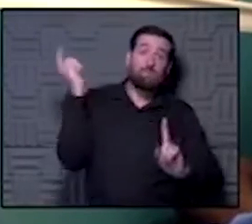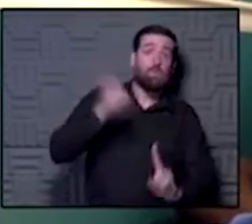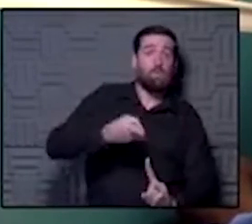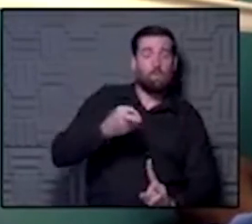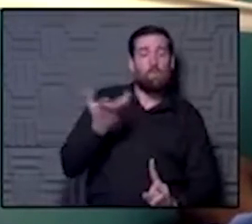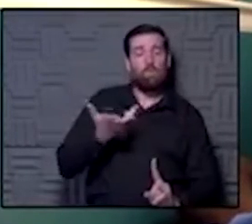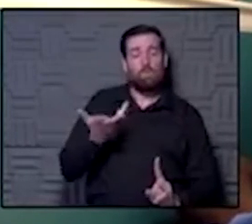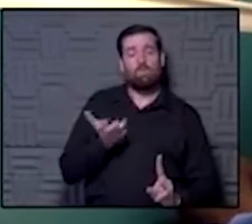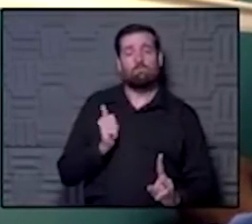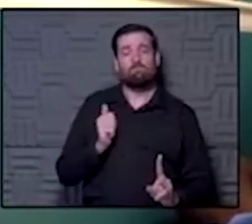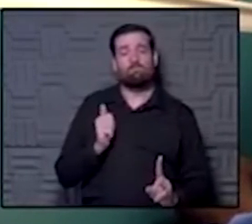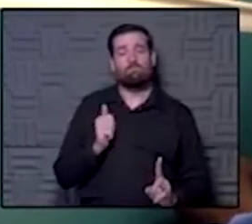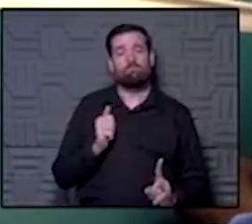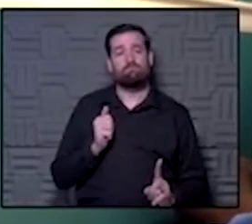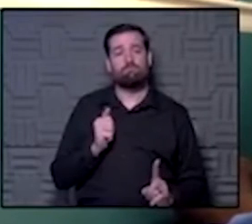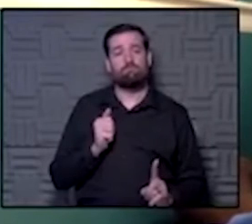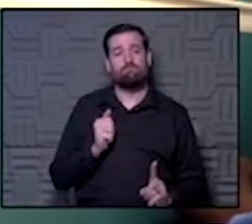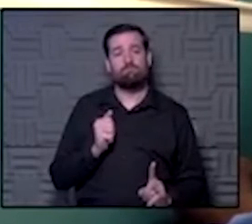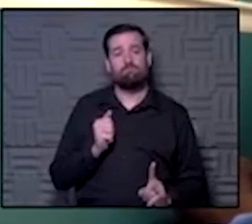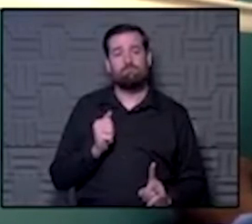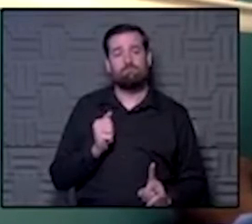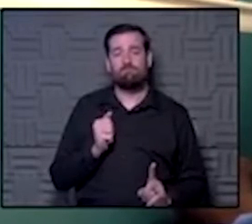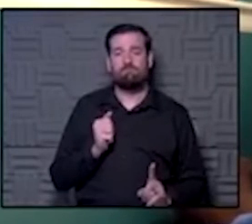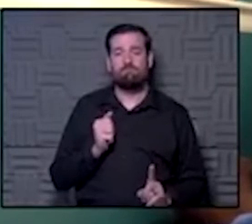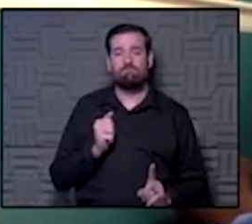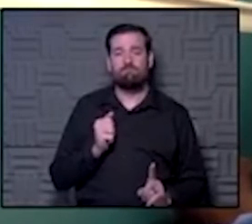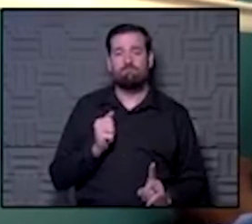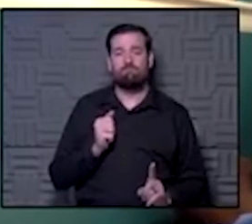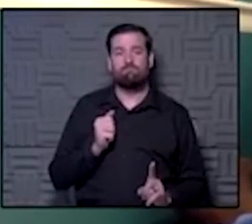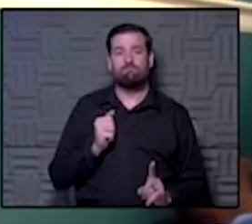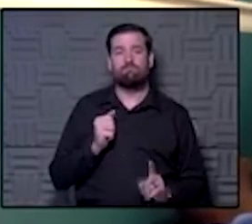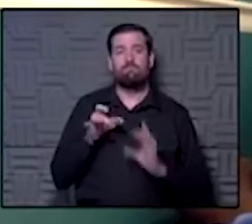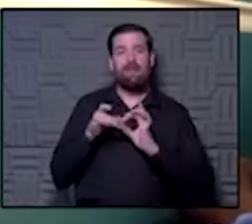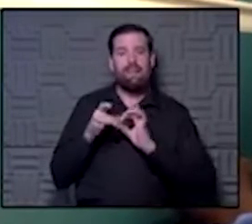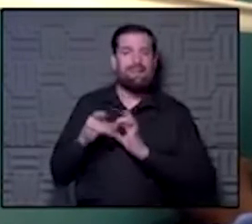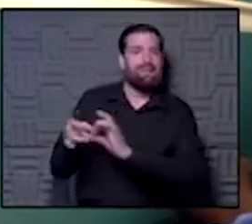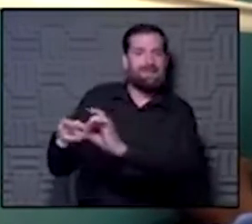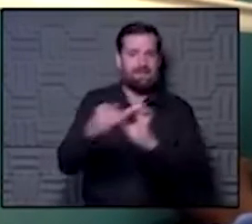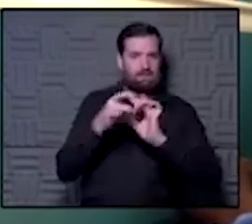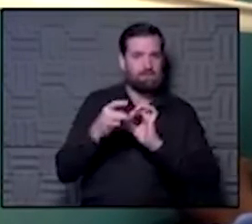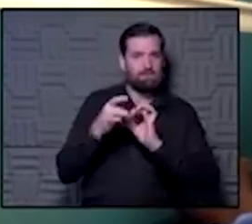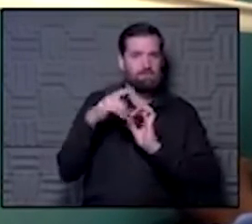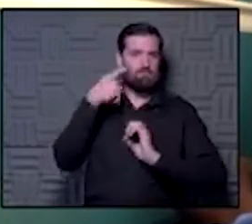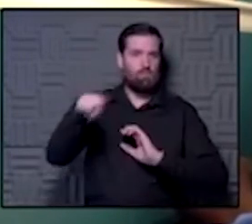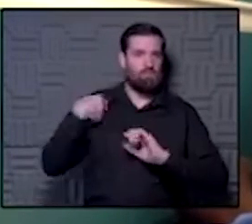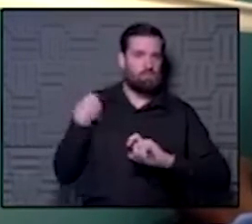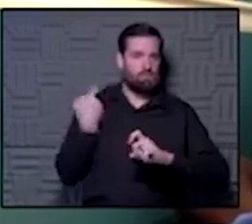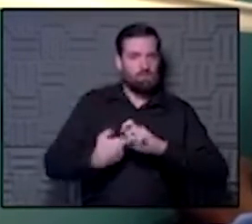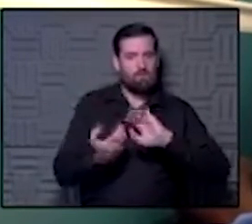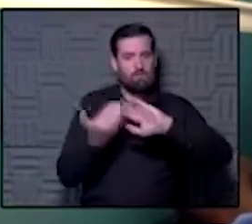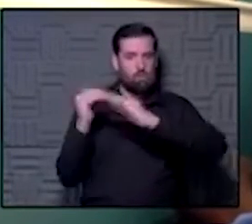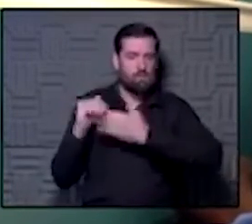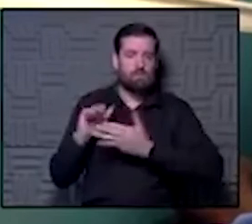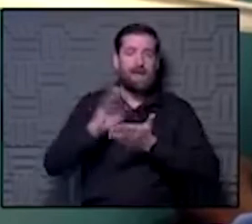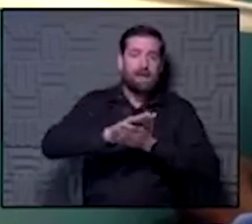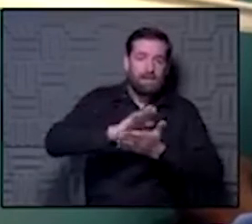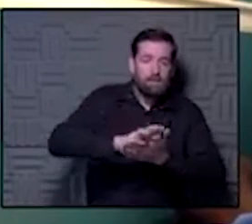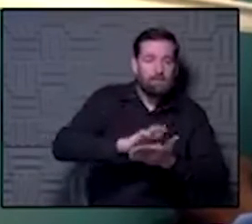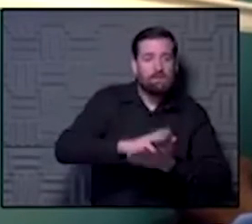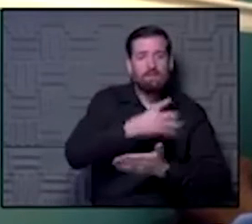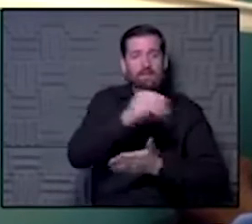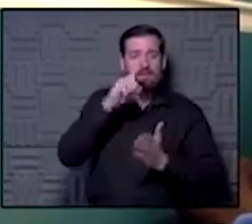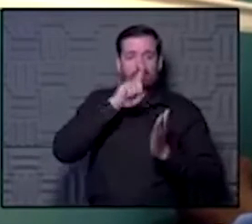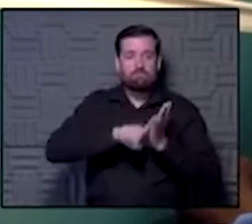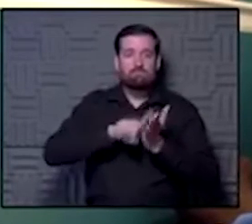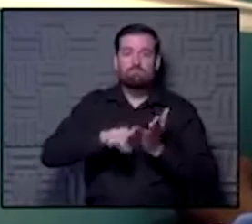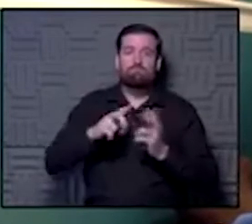be a link with the Latino community to create academic and research partnership,